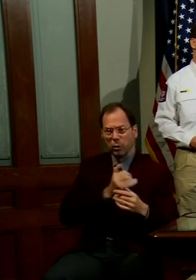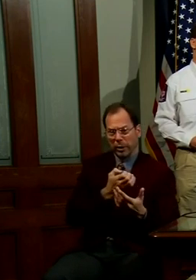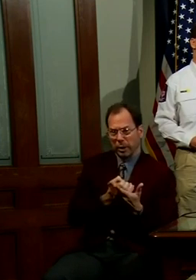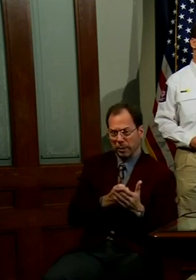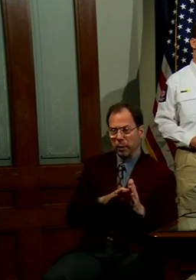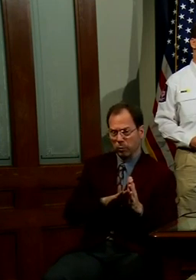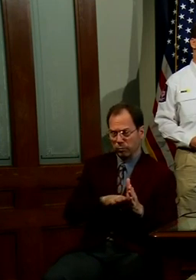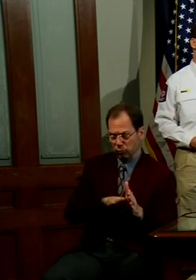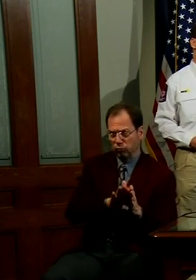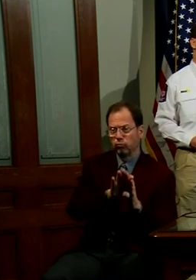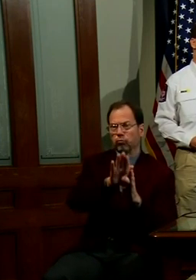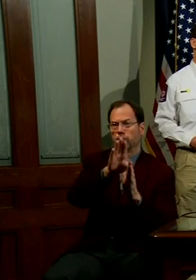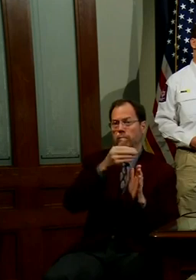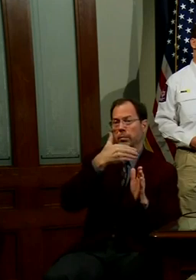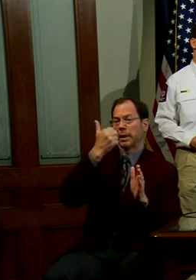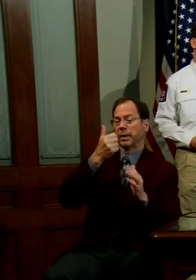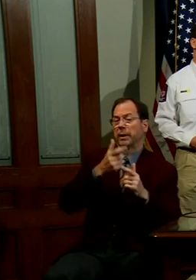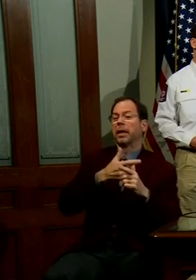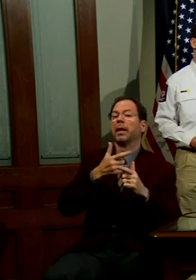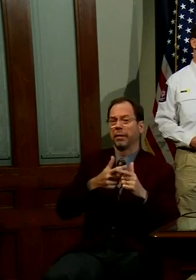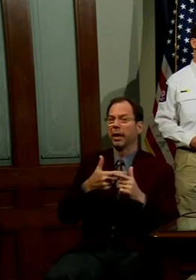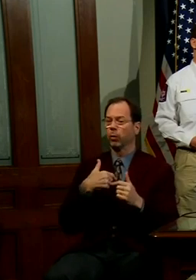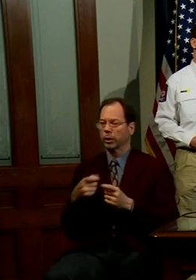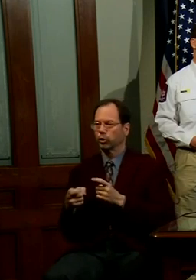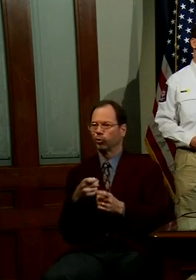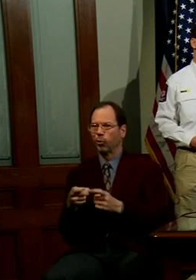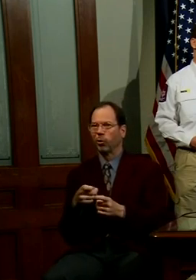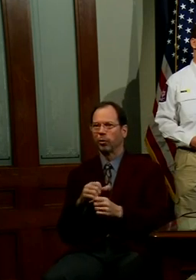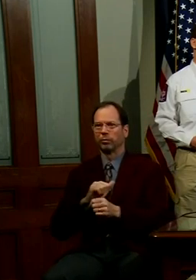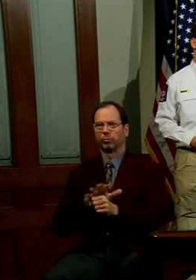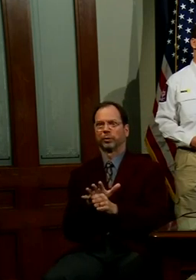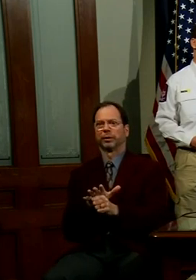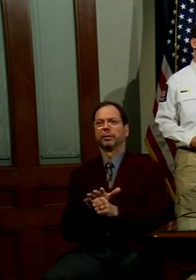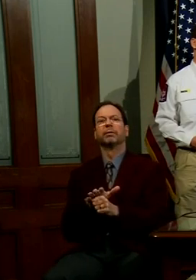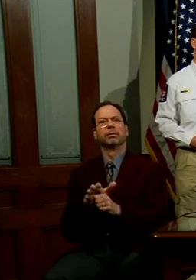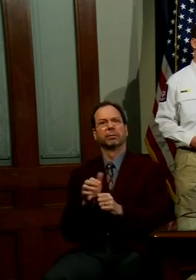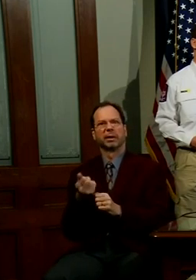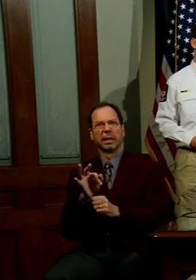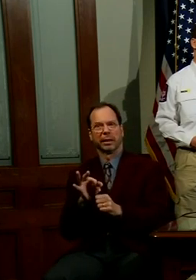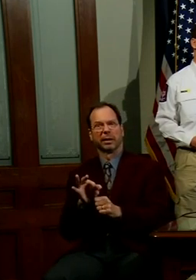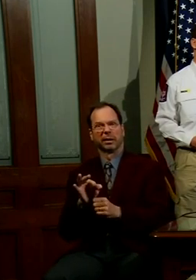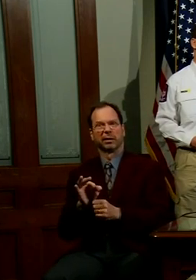at the very same time ensuring that we contain the spread of COVID-19.